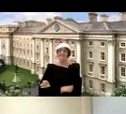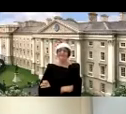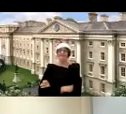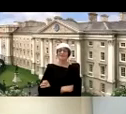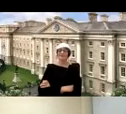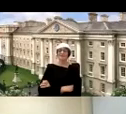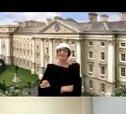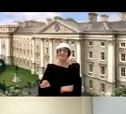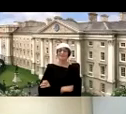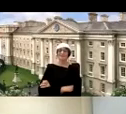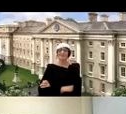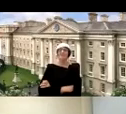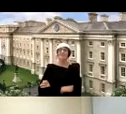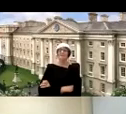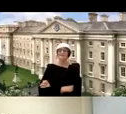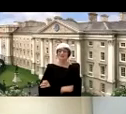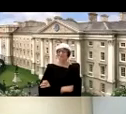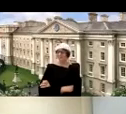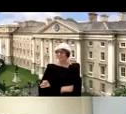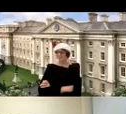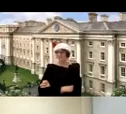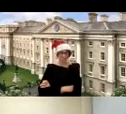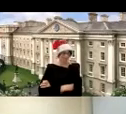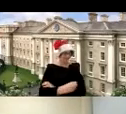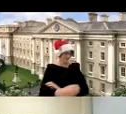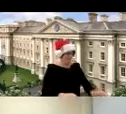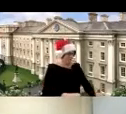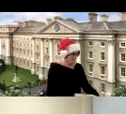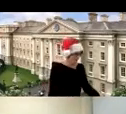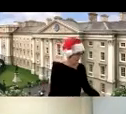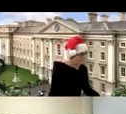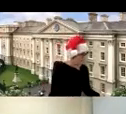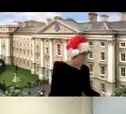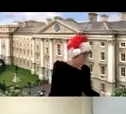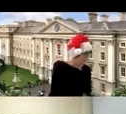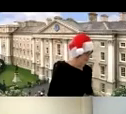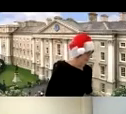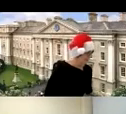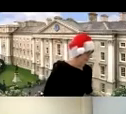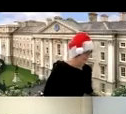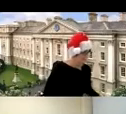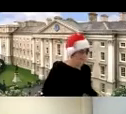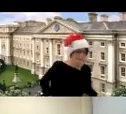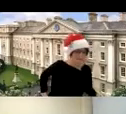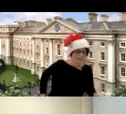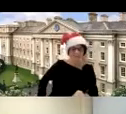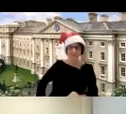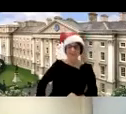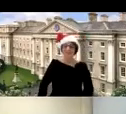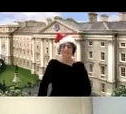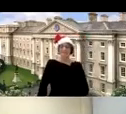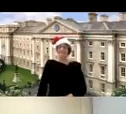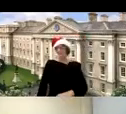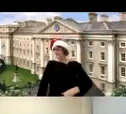the thing that you were thinking you might get and then you thought no you won't maybe you'll get it for yourself maybe you won't get it for yourself i'm telling you right now